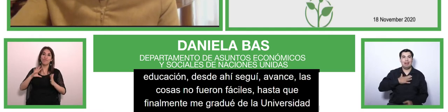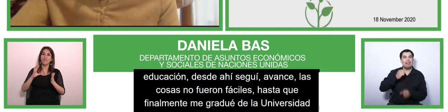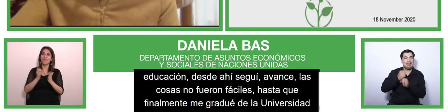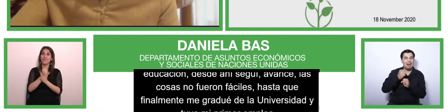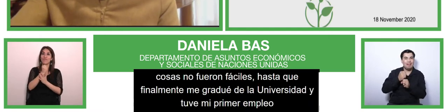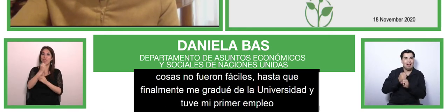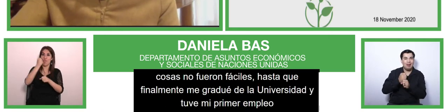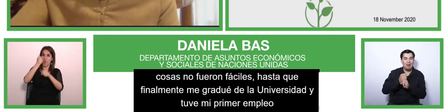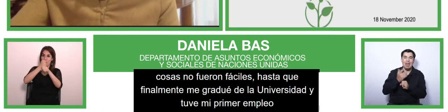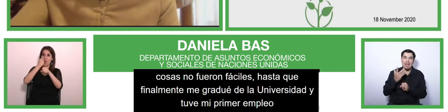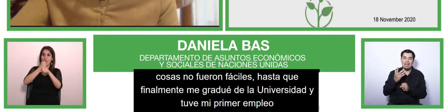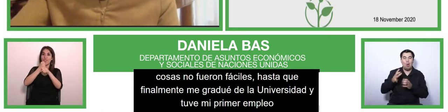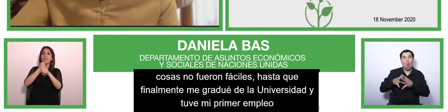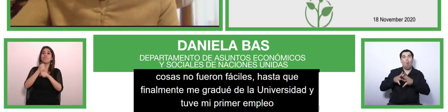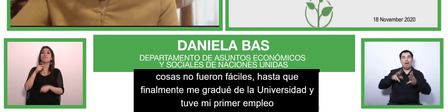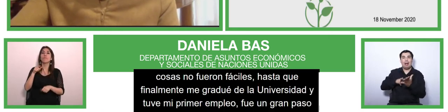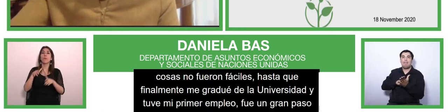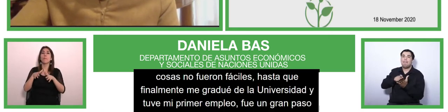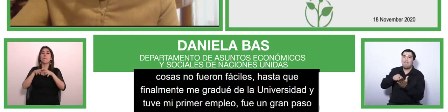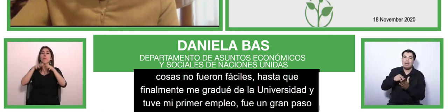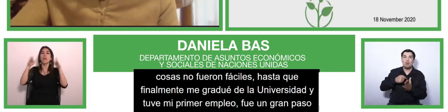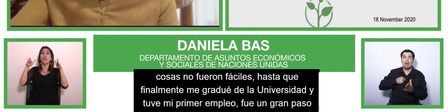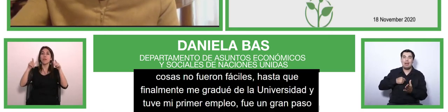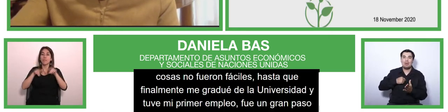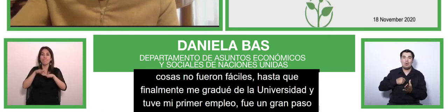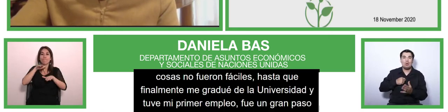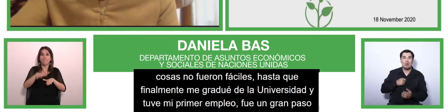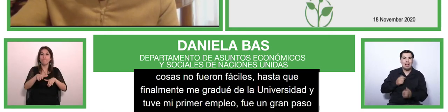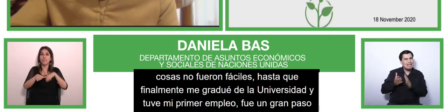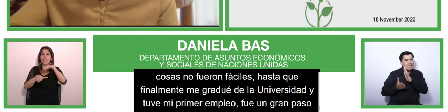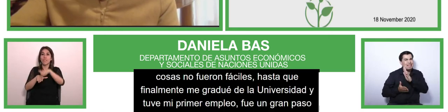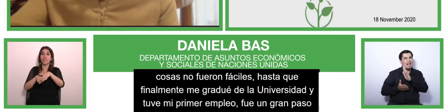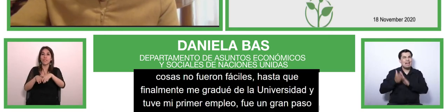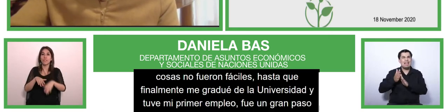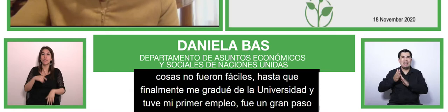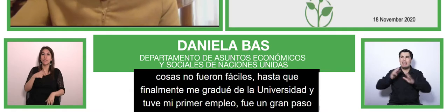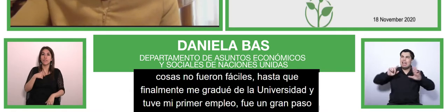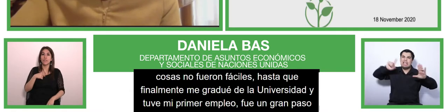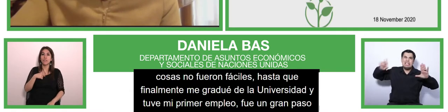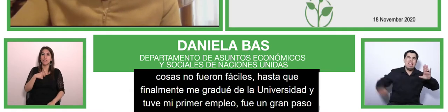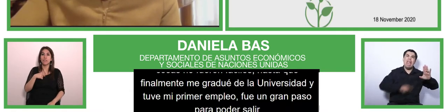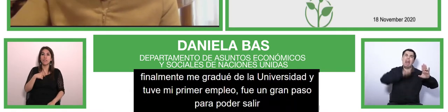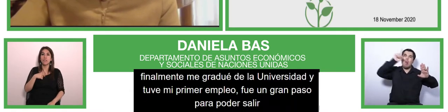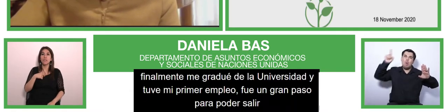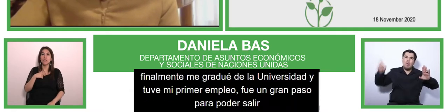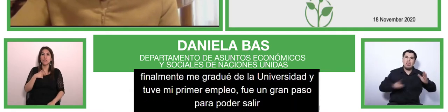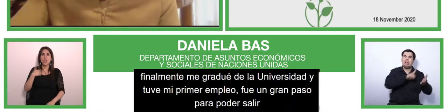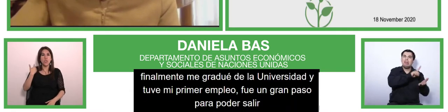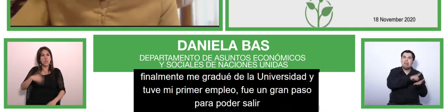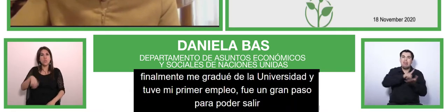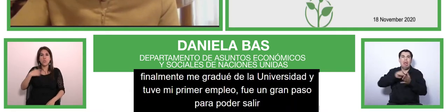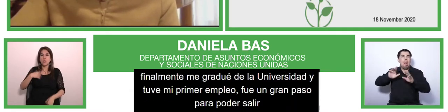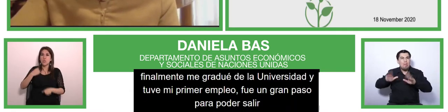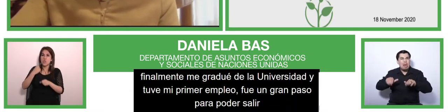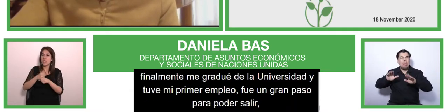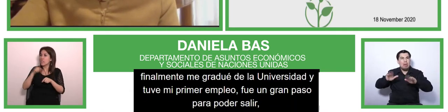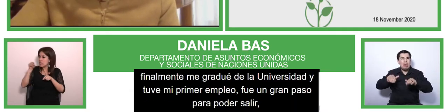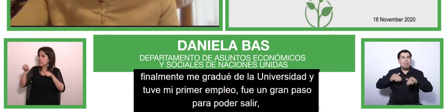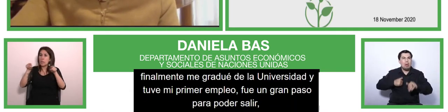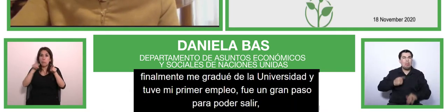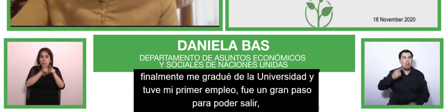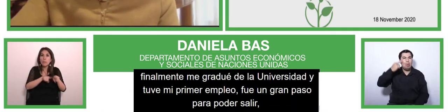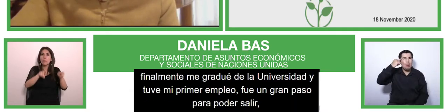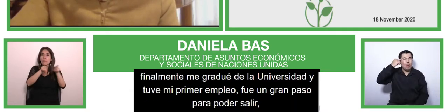get out from the the vicious circle that was the destiny and the future in those years of